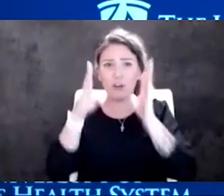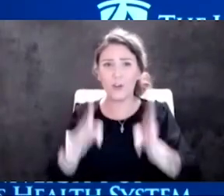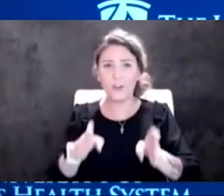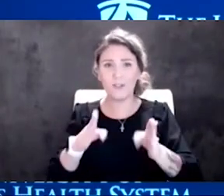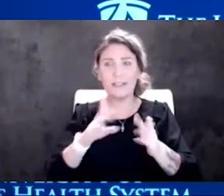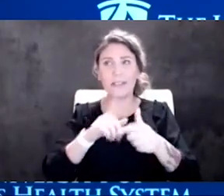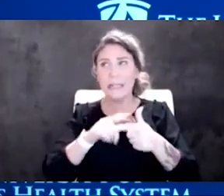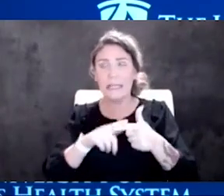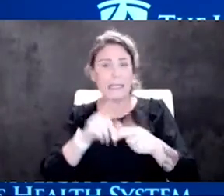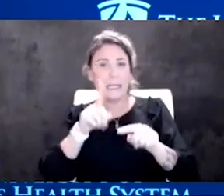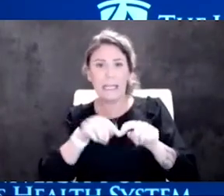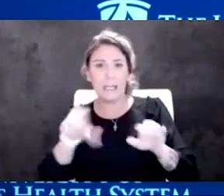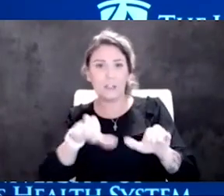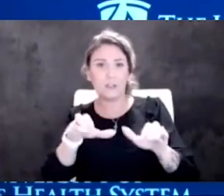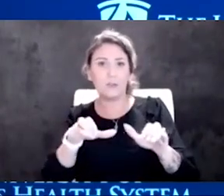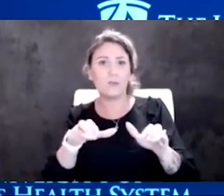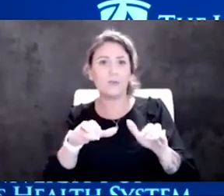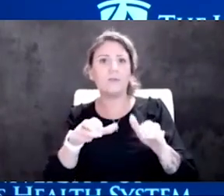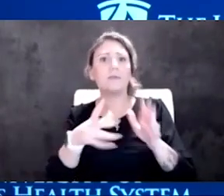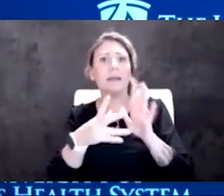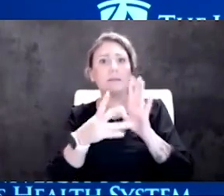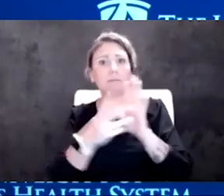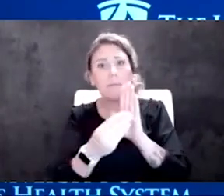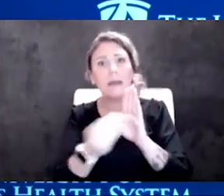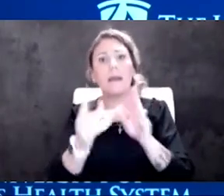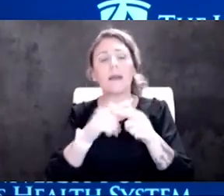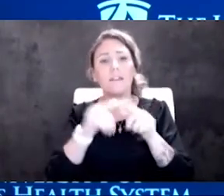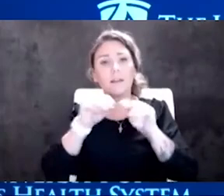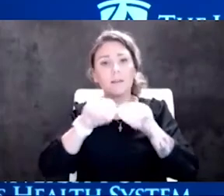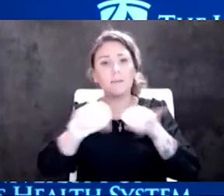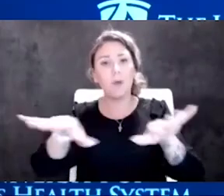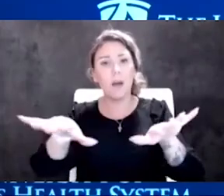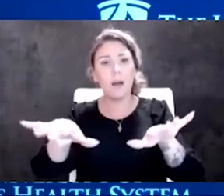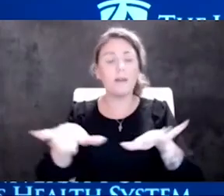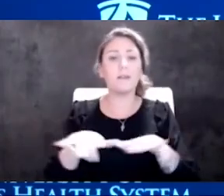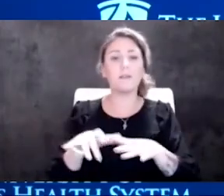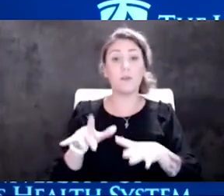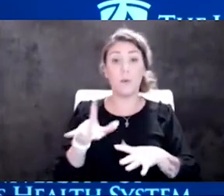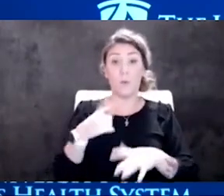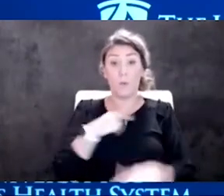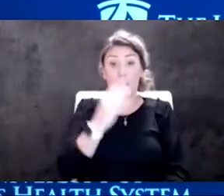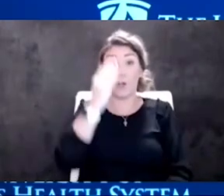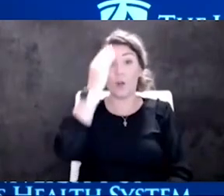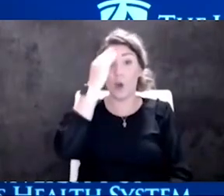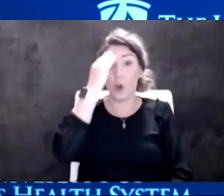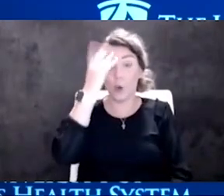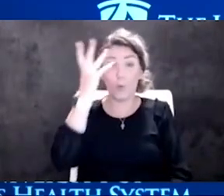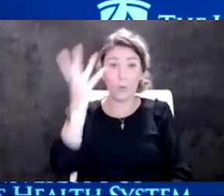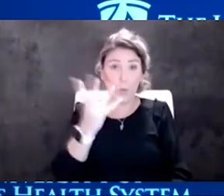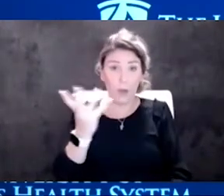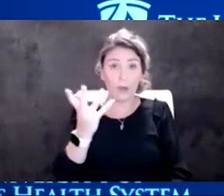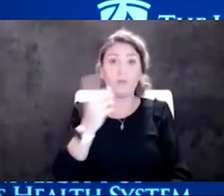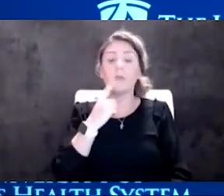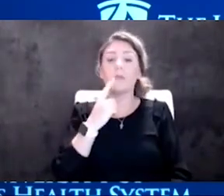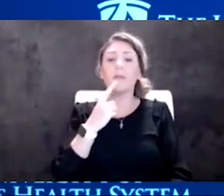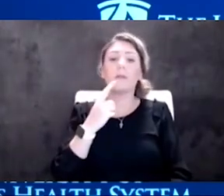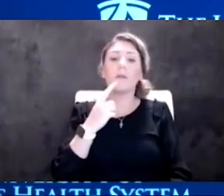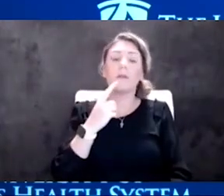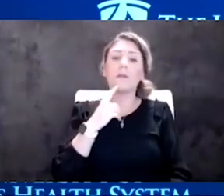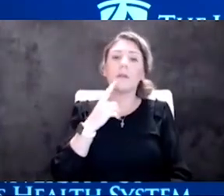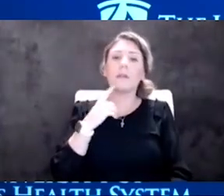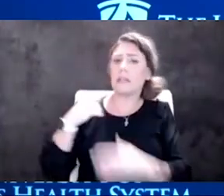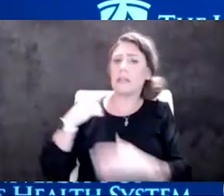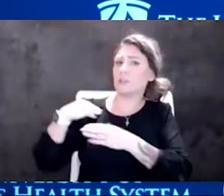to reproduce and spread. So we know that the overwhelming genetic and evolutionary